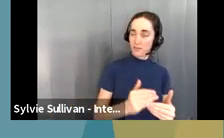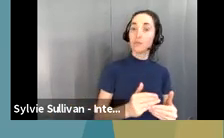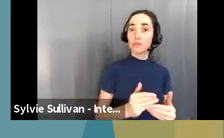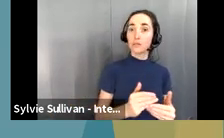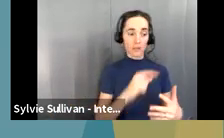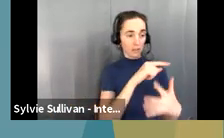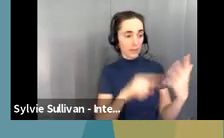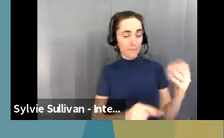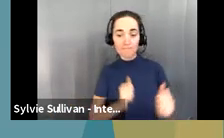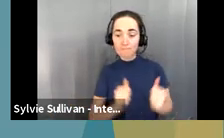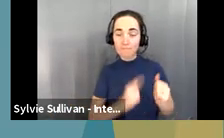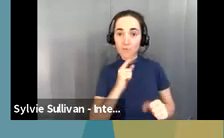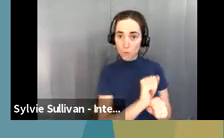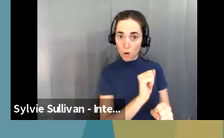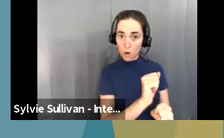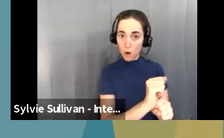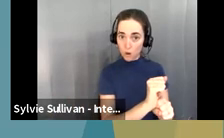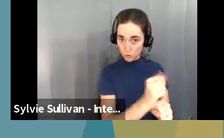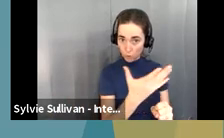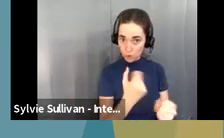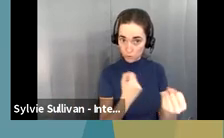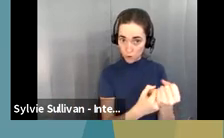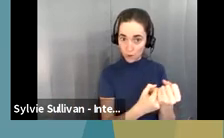employment initiatives, we're actually, um,